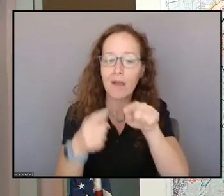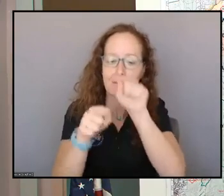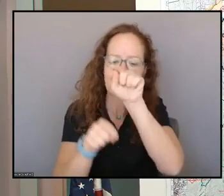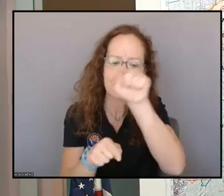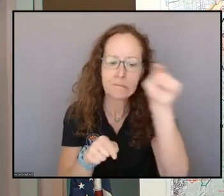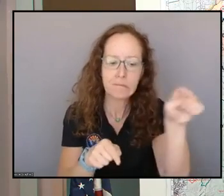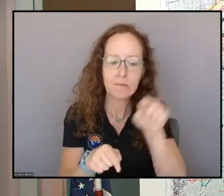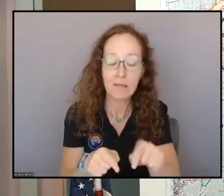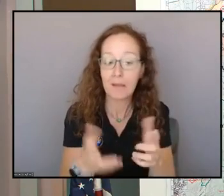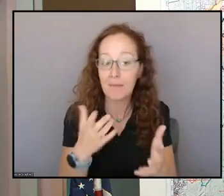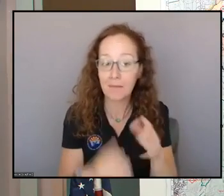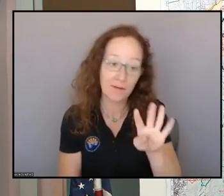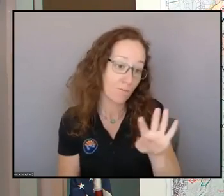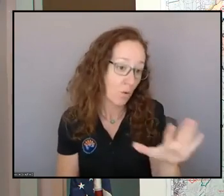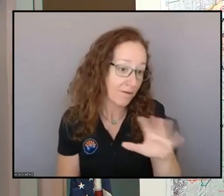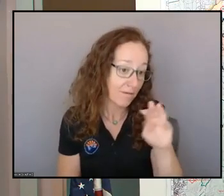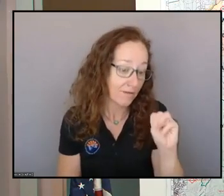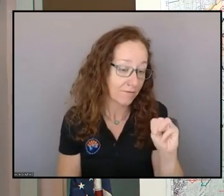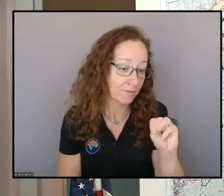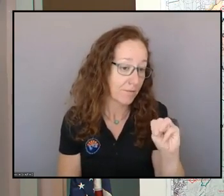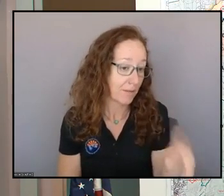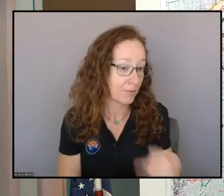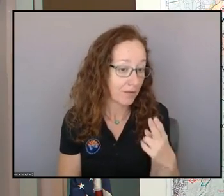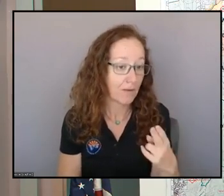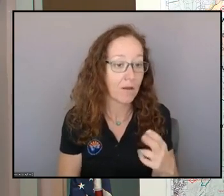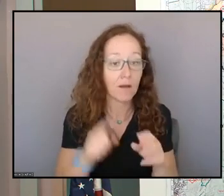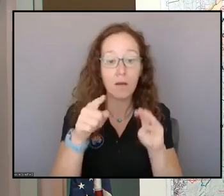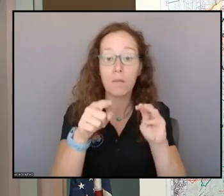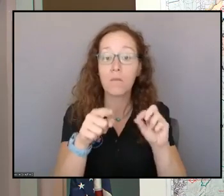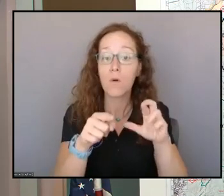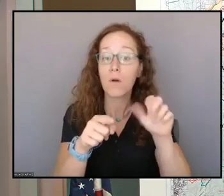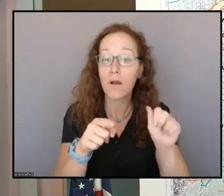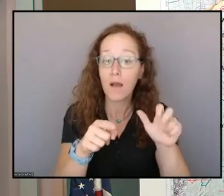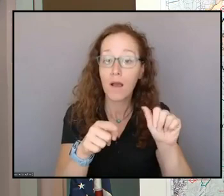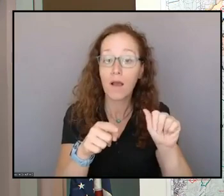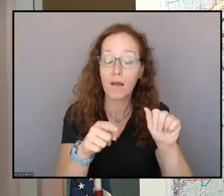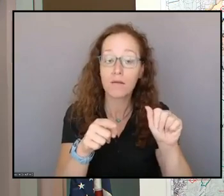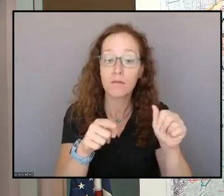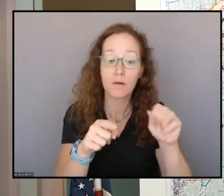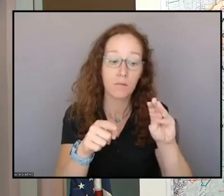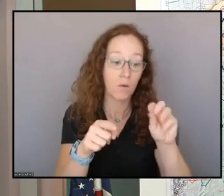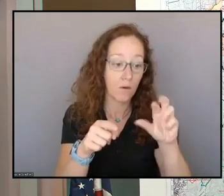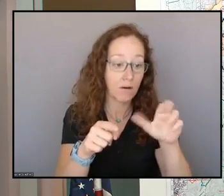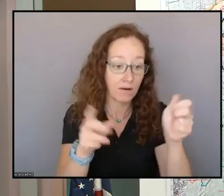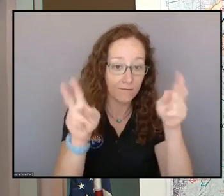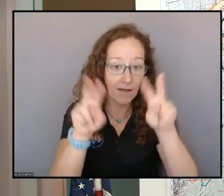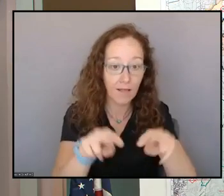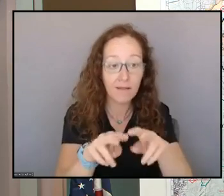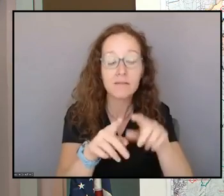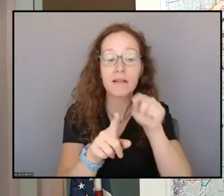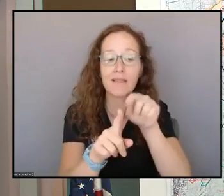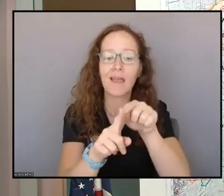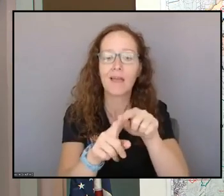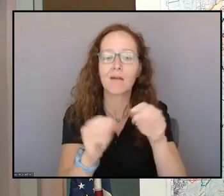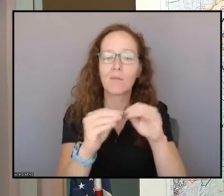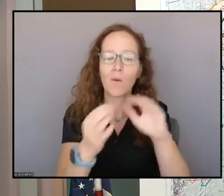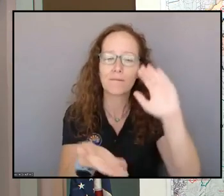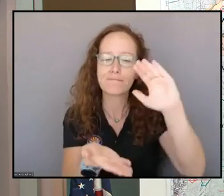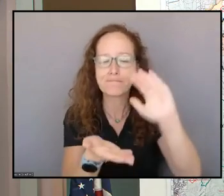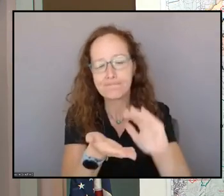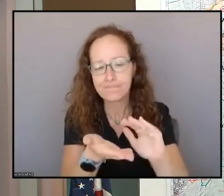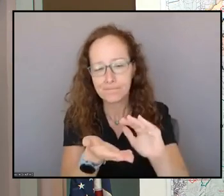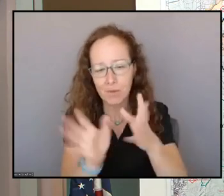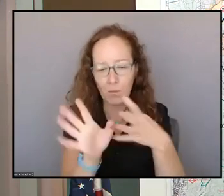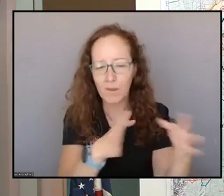River Valley kind of area, that is where we'll see a better reduction of those winds. There's more. I couldn't find it. There he is.